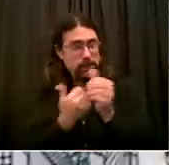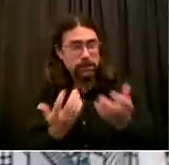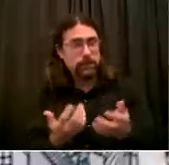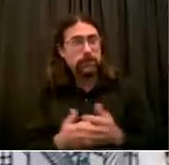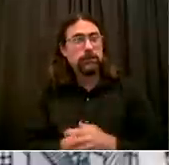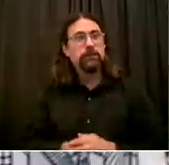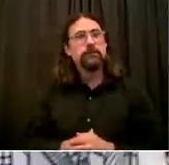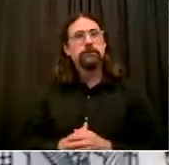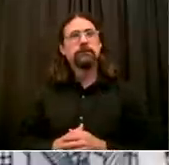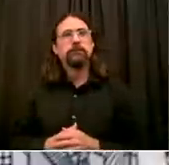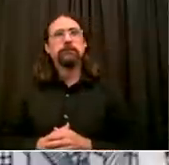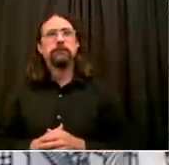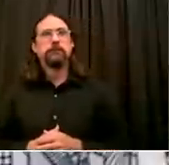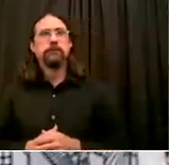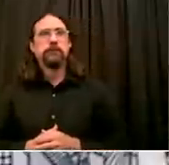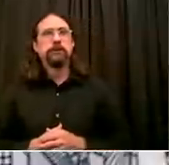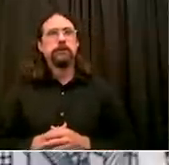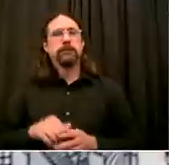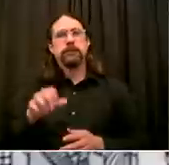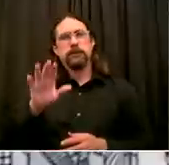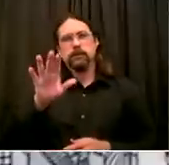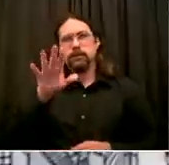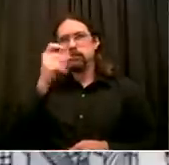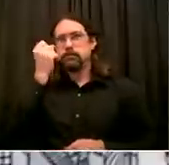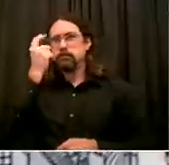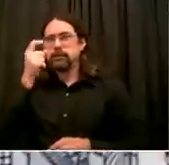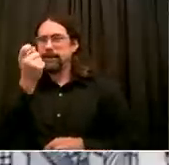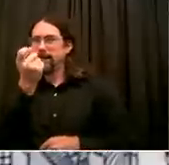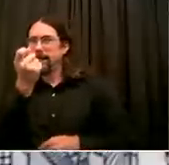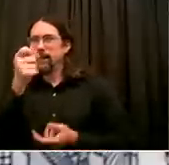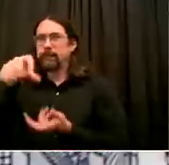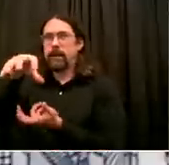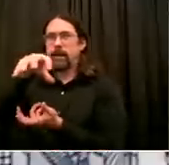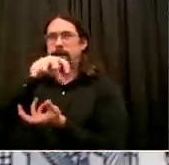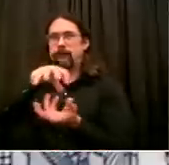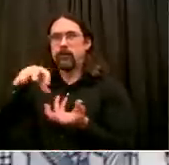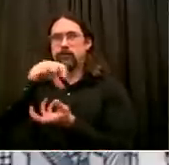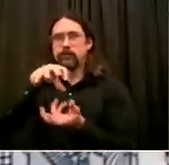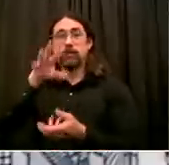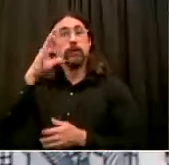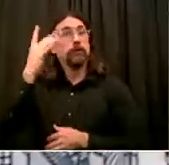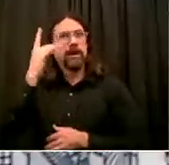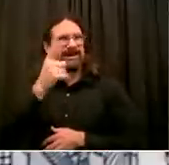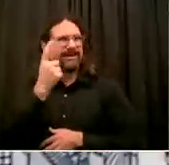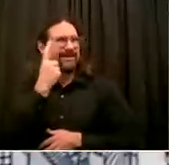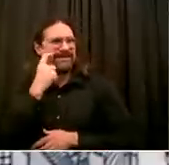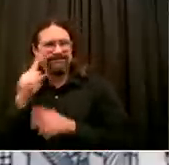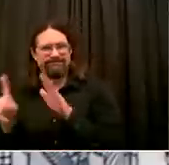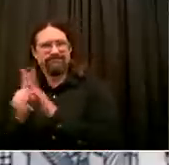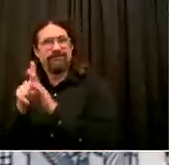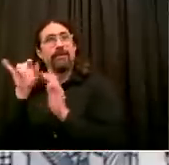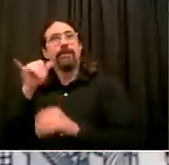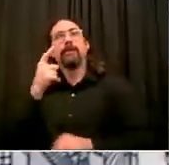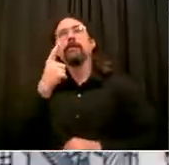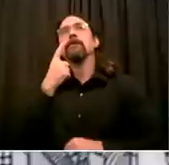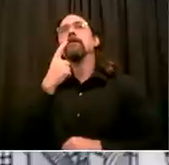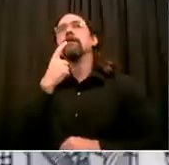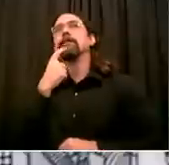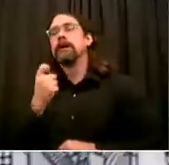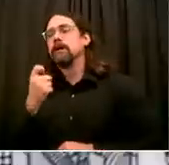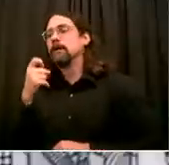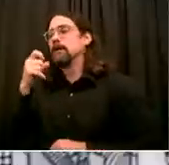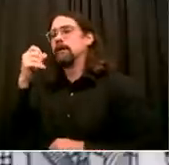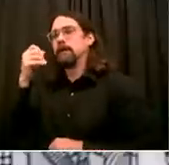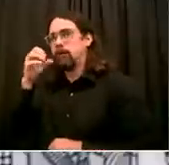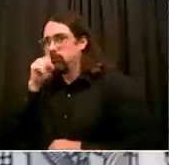because that's moot. It's in the zone. was shut down anyway. Two is the number. I was at the Department of Education at 6 o'clock yesterday